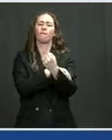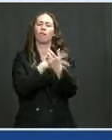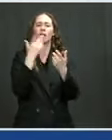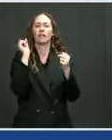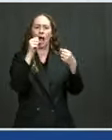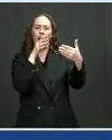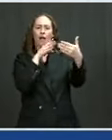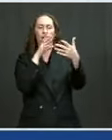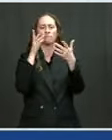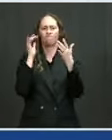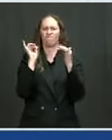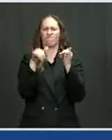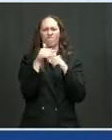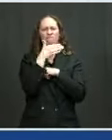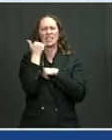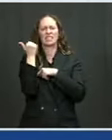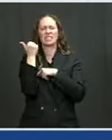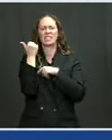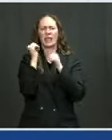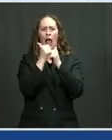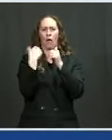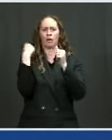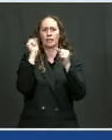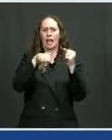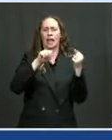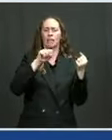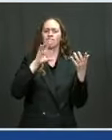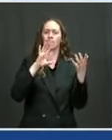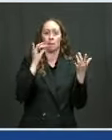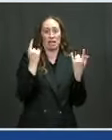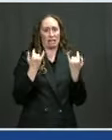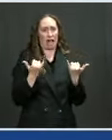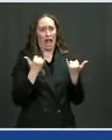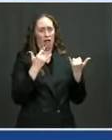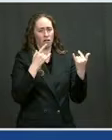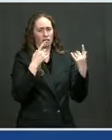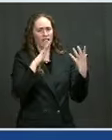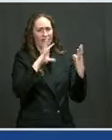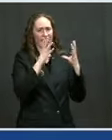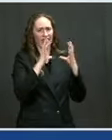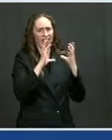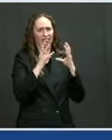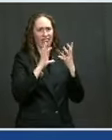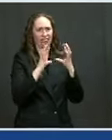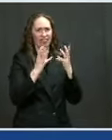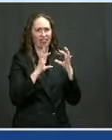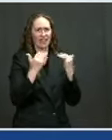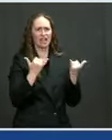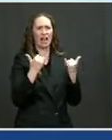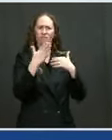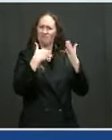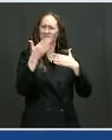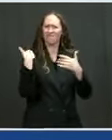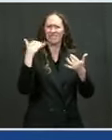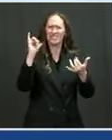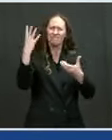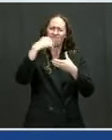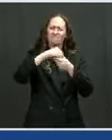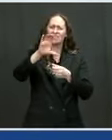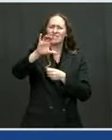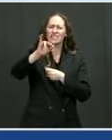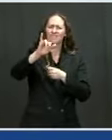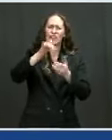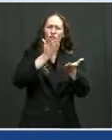intensity, like I've never seen, even though I got started as a public defender and a civil rights lawyer, with an intensity and aggressiveness